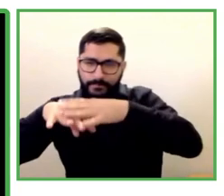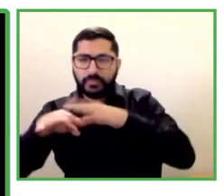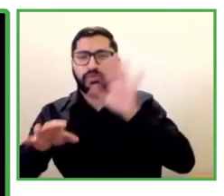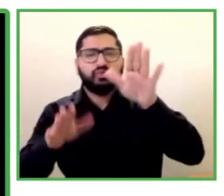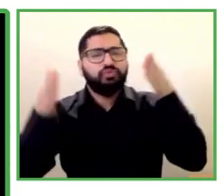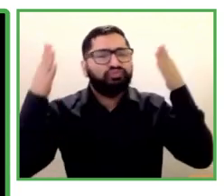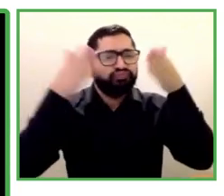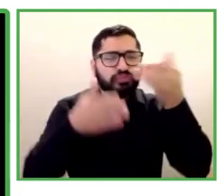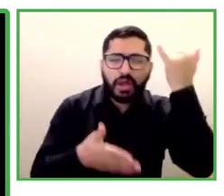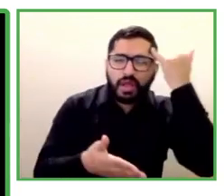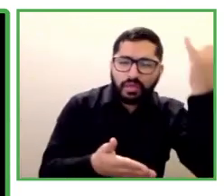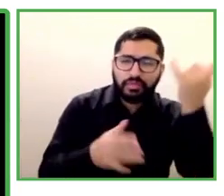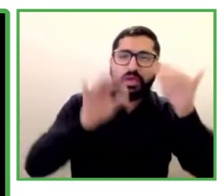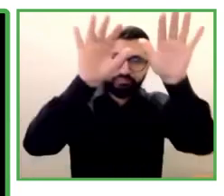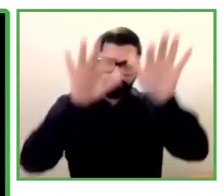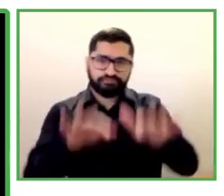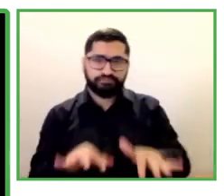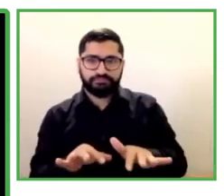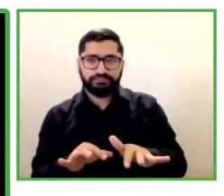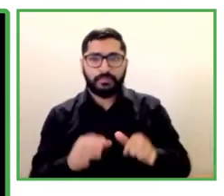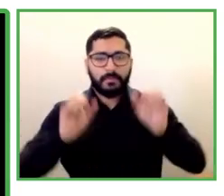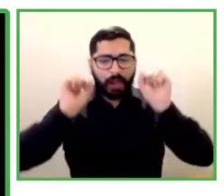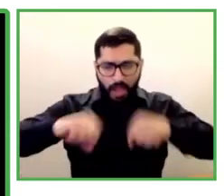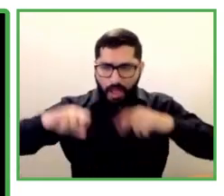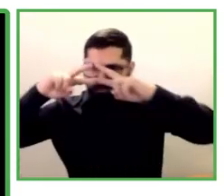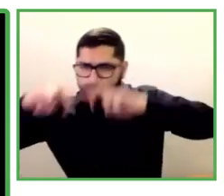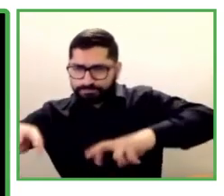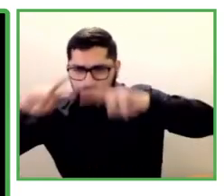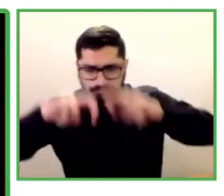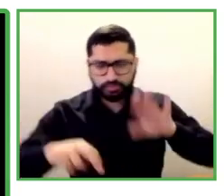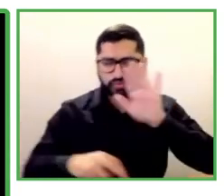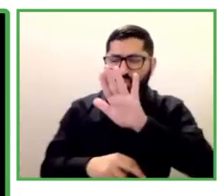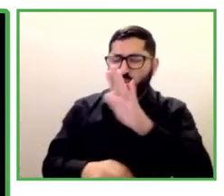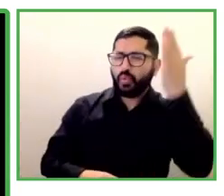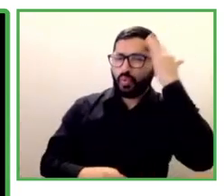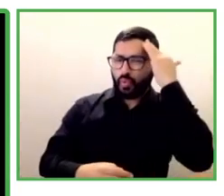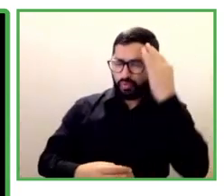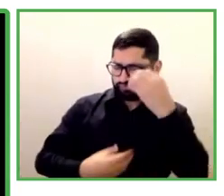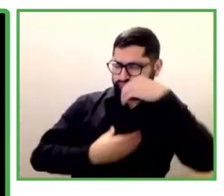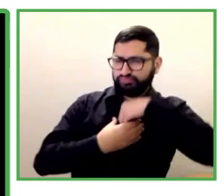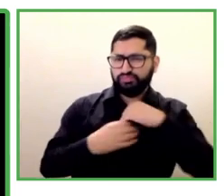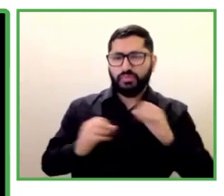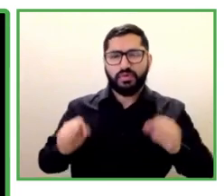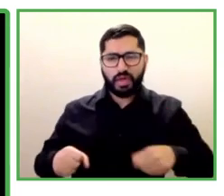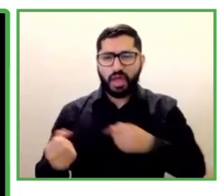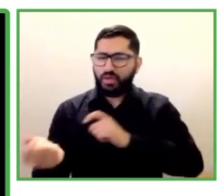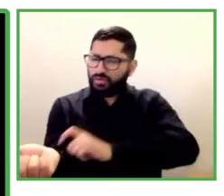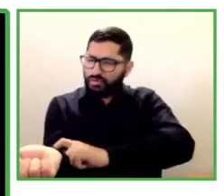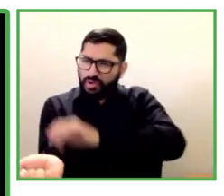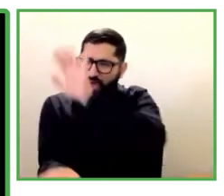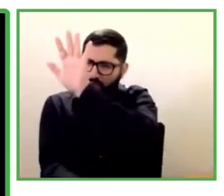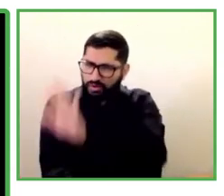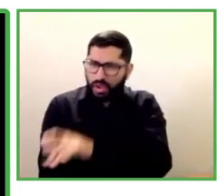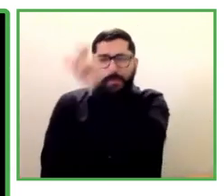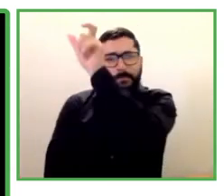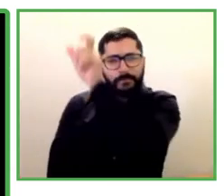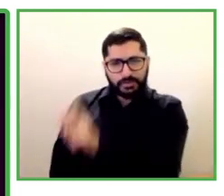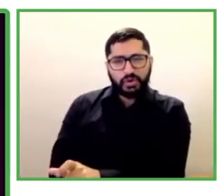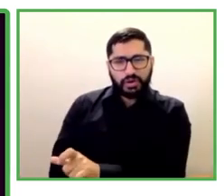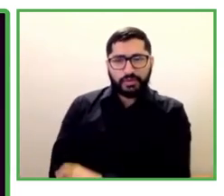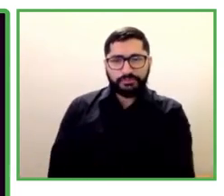profile of the candidate, making the right match to the job opportunity and the candidate.